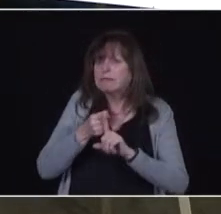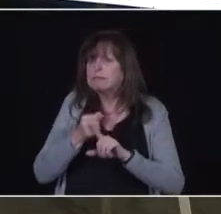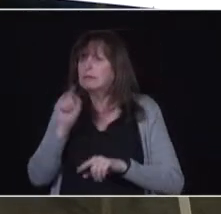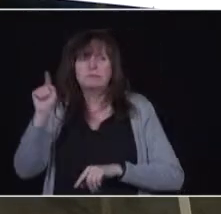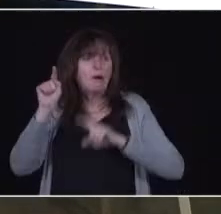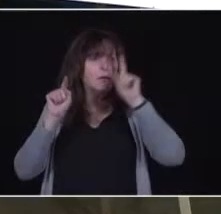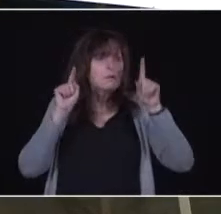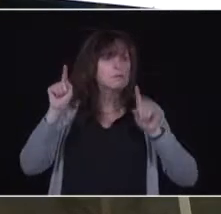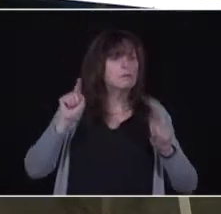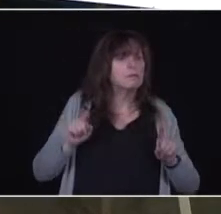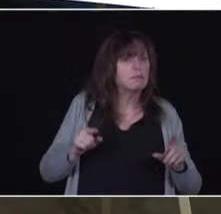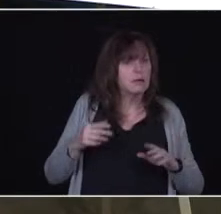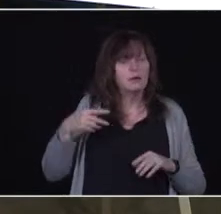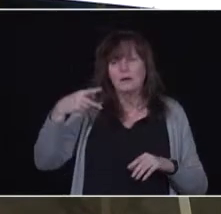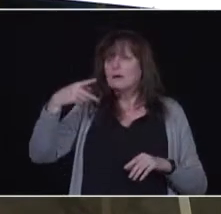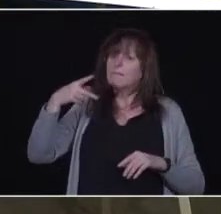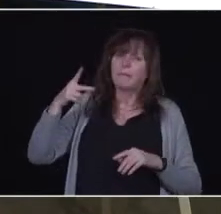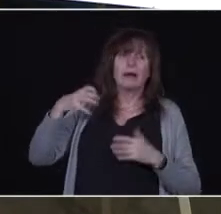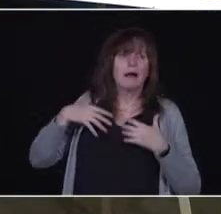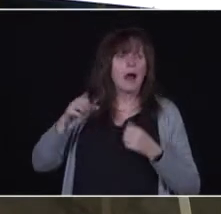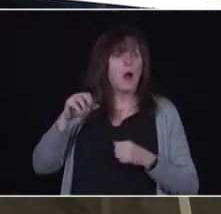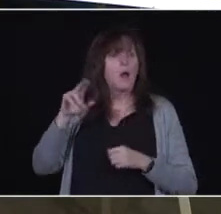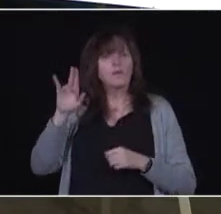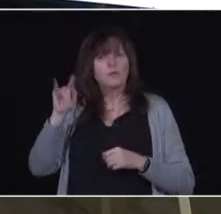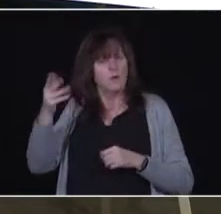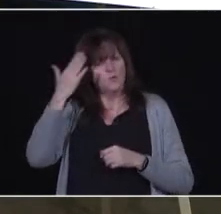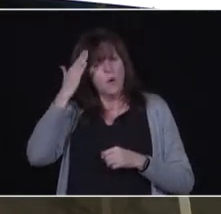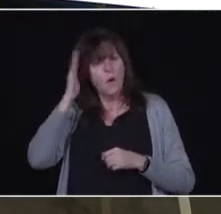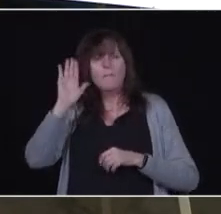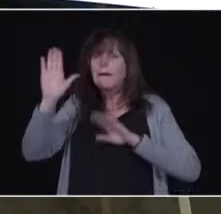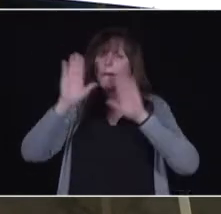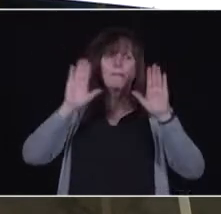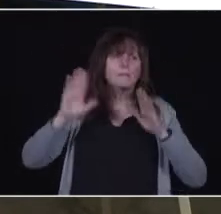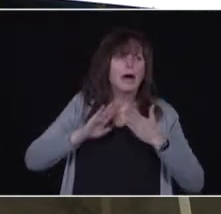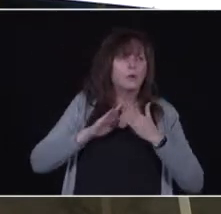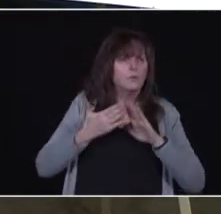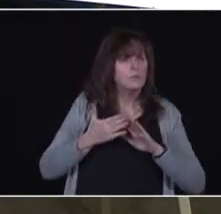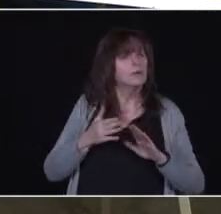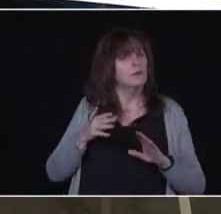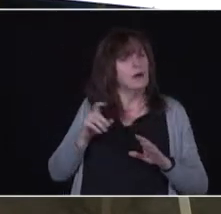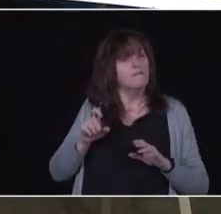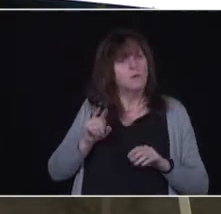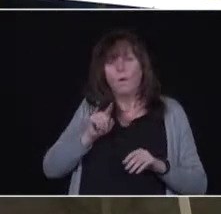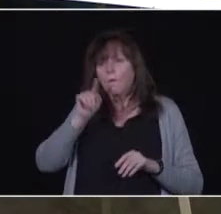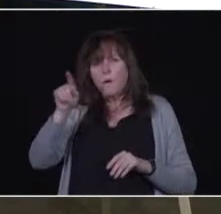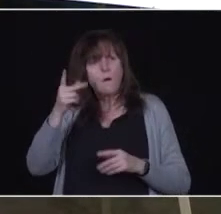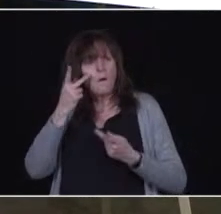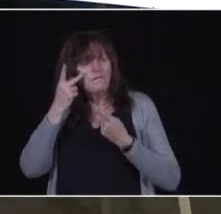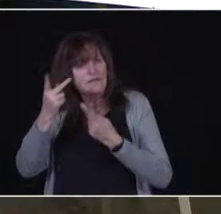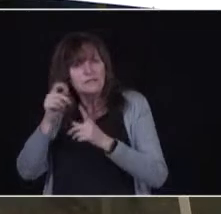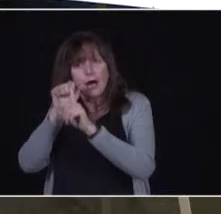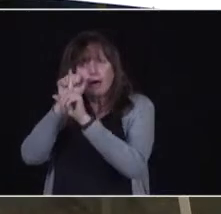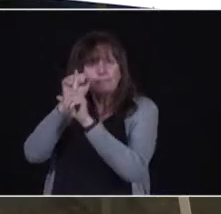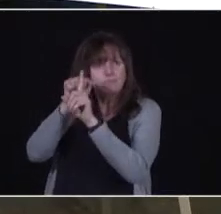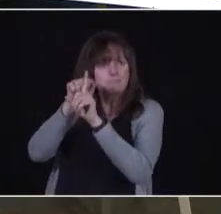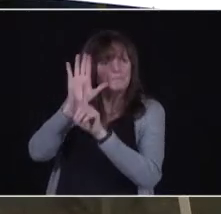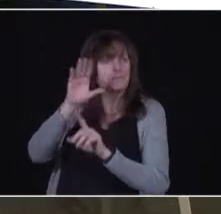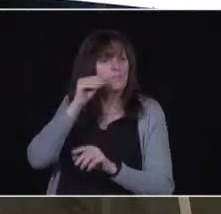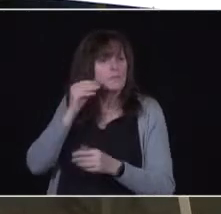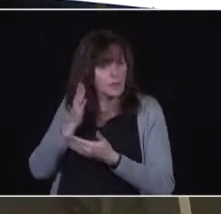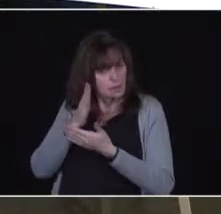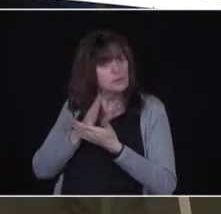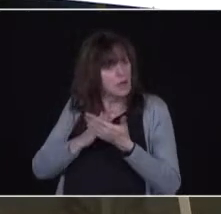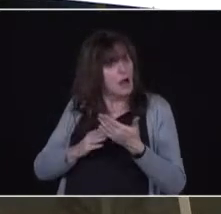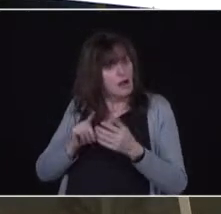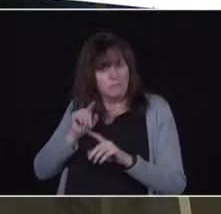units know those communities. They know that they've got to go out to those communities. And literally, in cases, knock on doors. I've talked to the medical